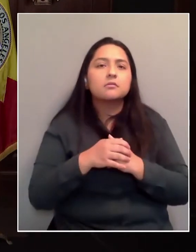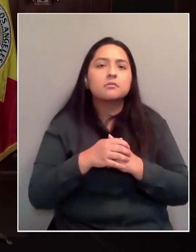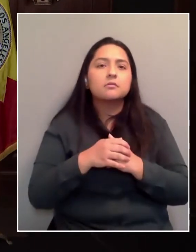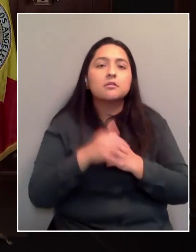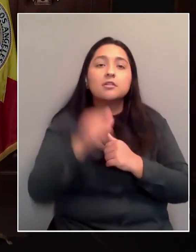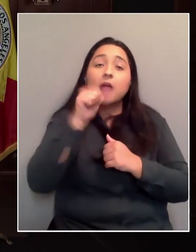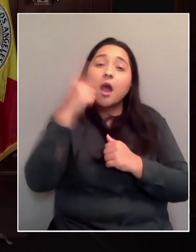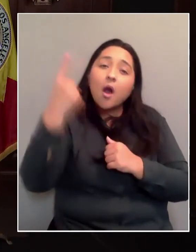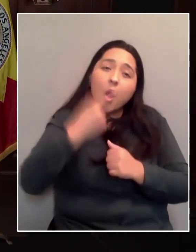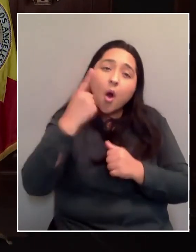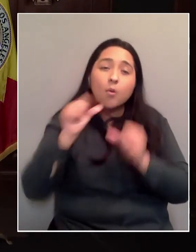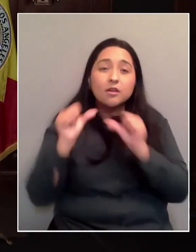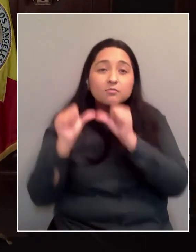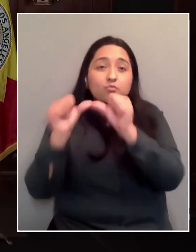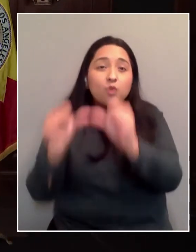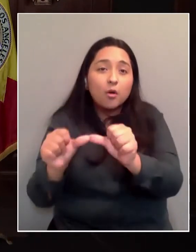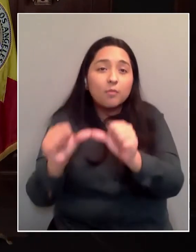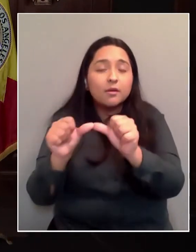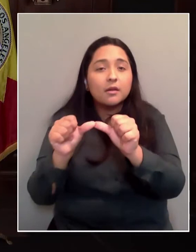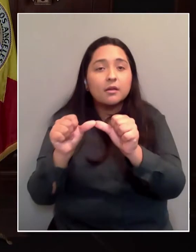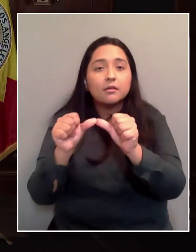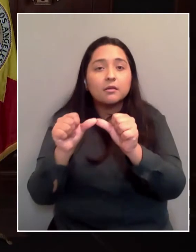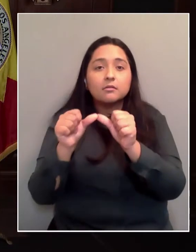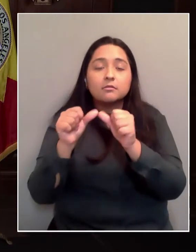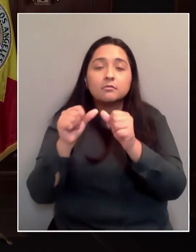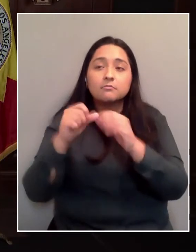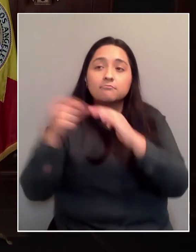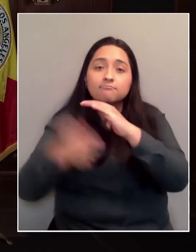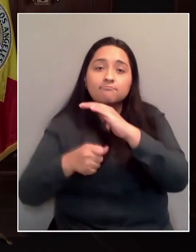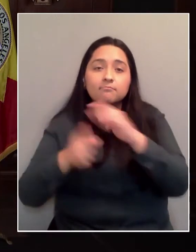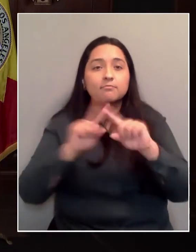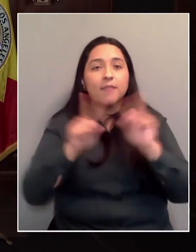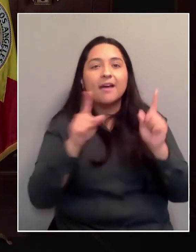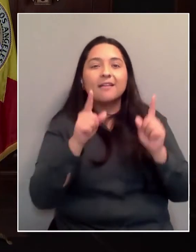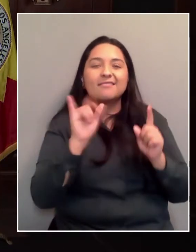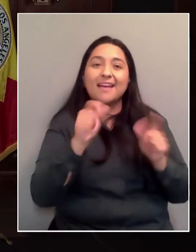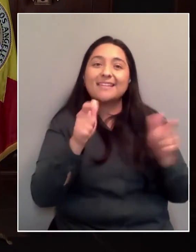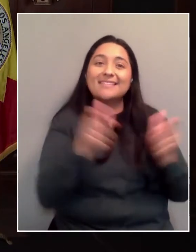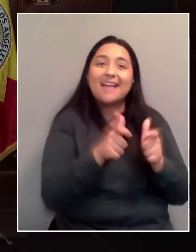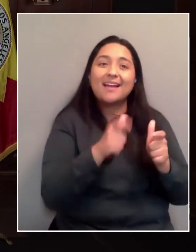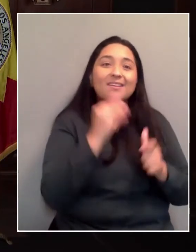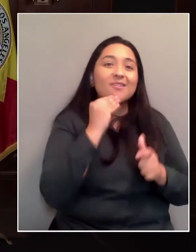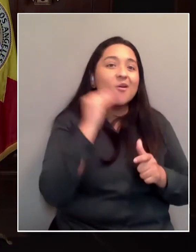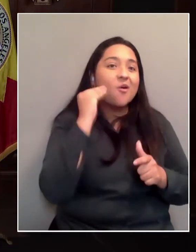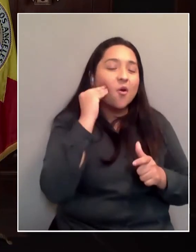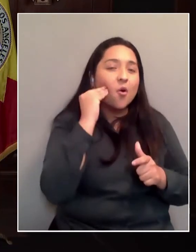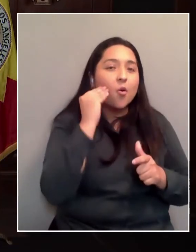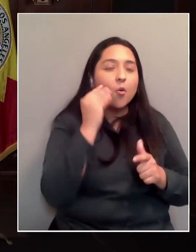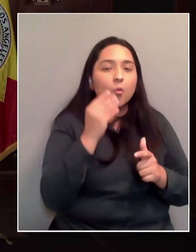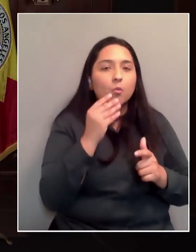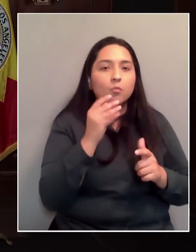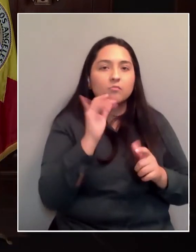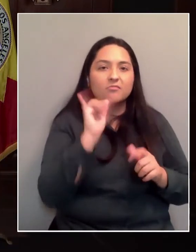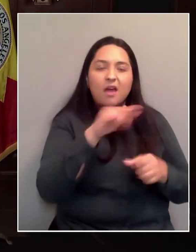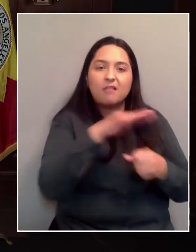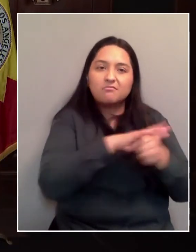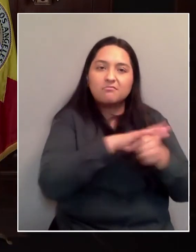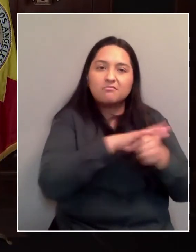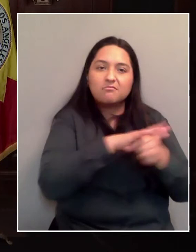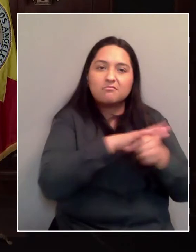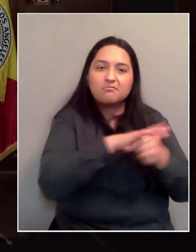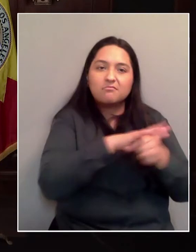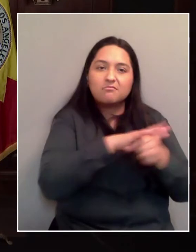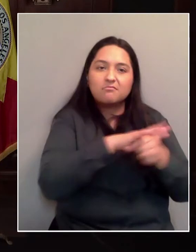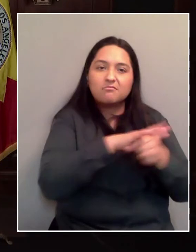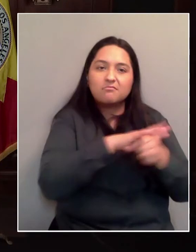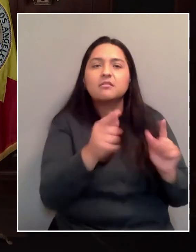but, you know, the tiny home communities just toured the first one to open up in Council District 2 and Councilmember Krakorian's district. And so it is an all